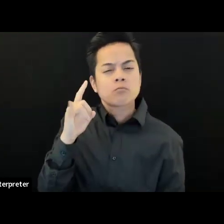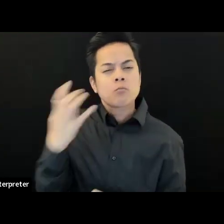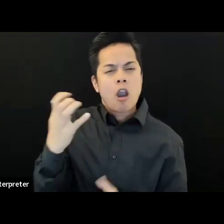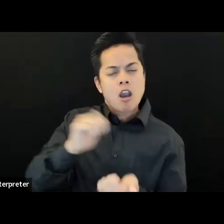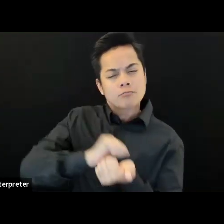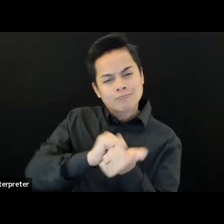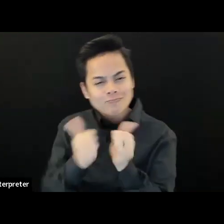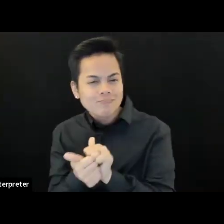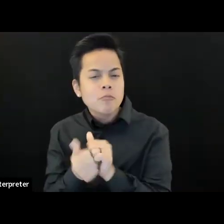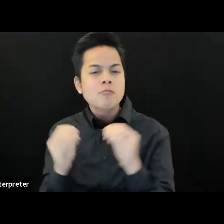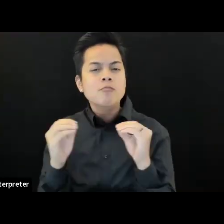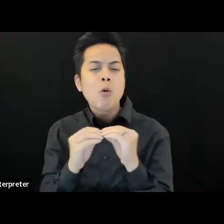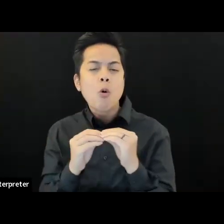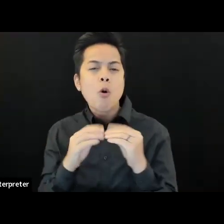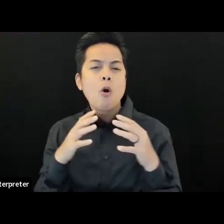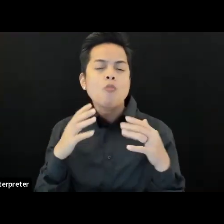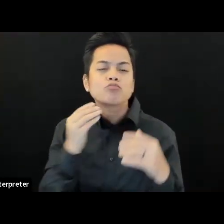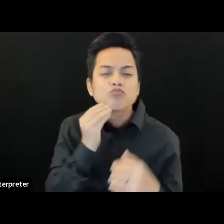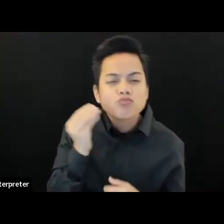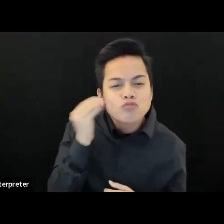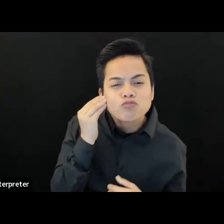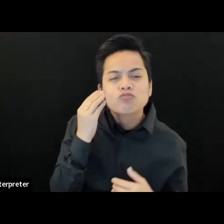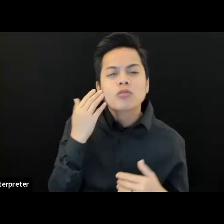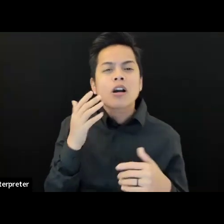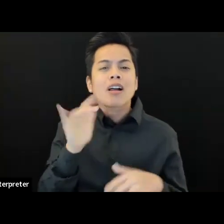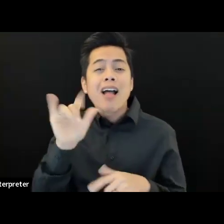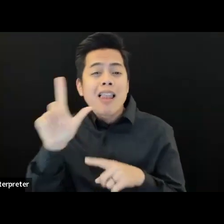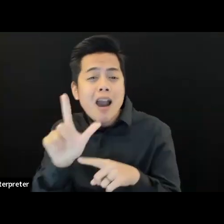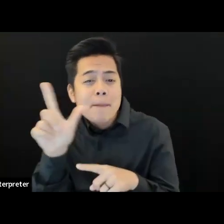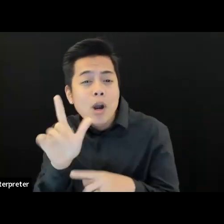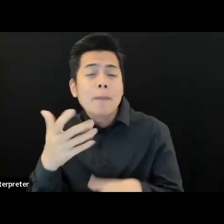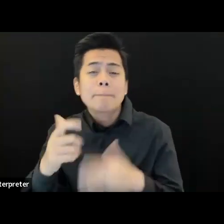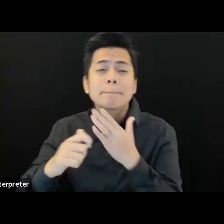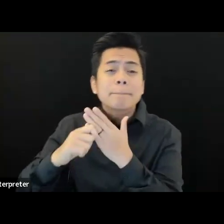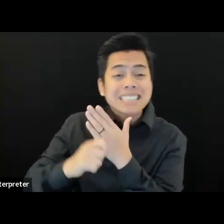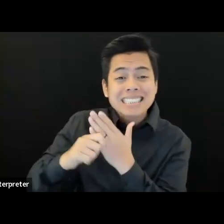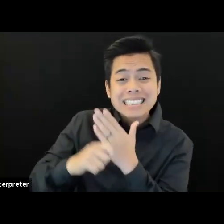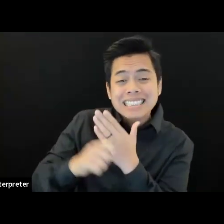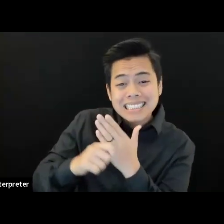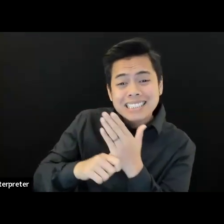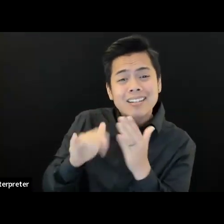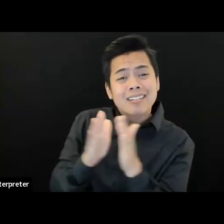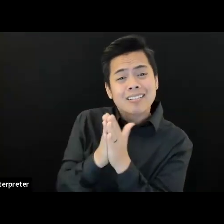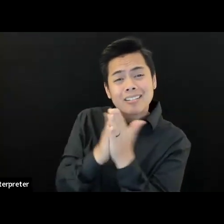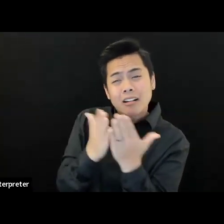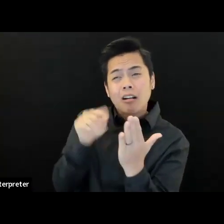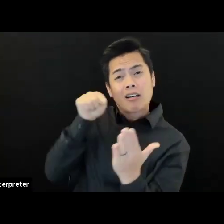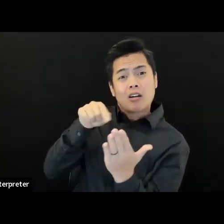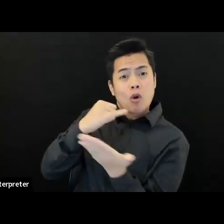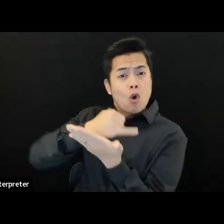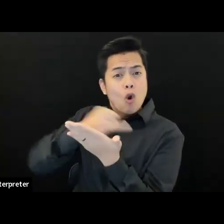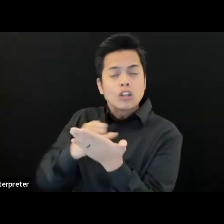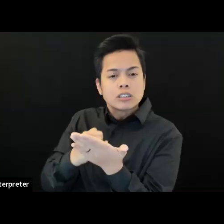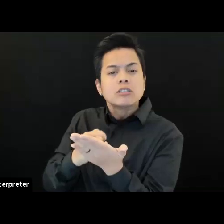disabled writers and artists. We have rotating art by disabled, rotating art by disabled artists.